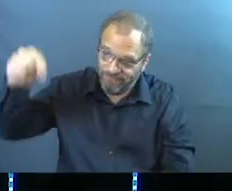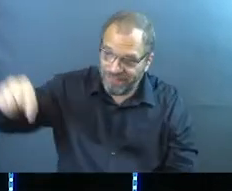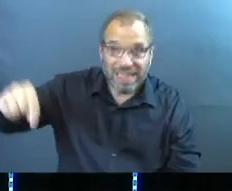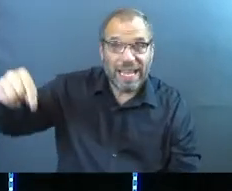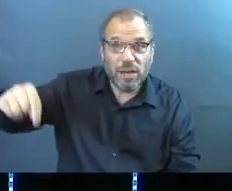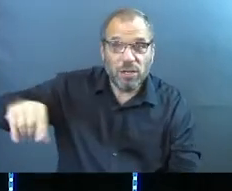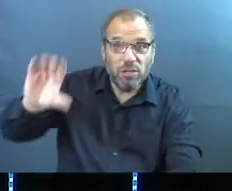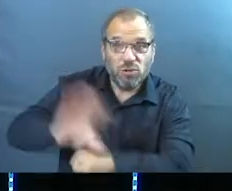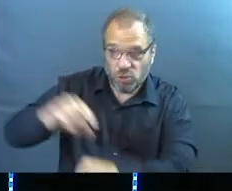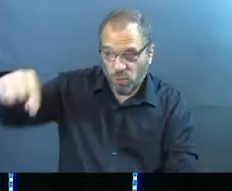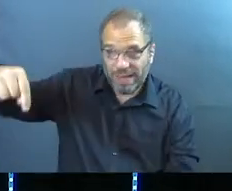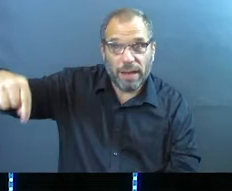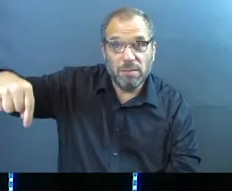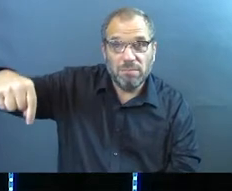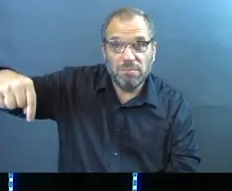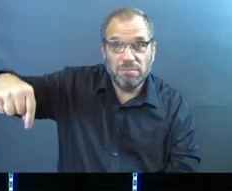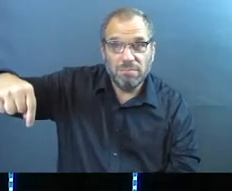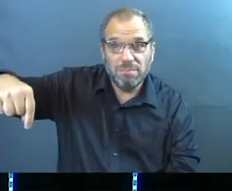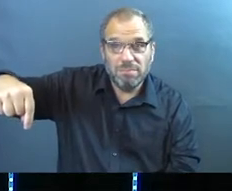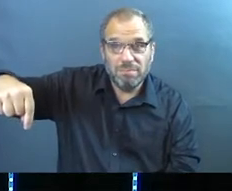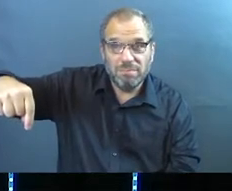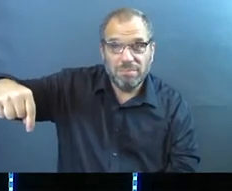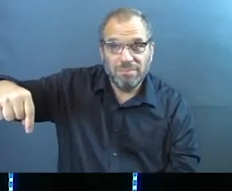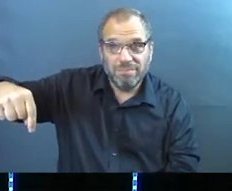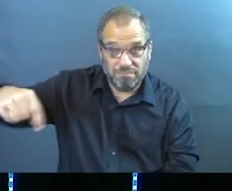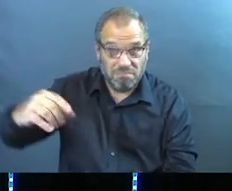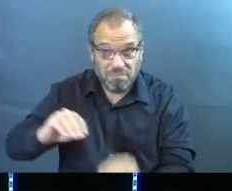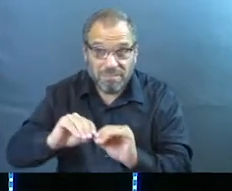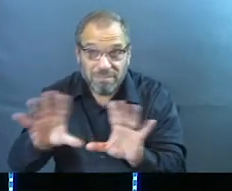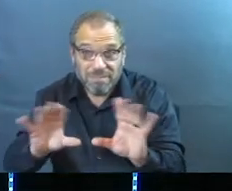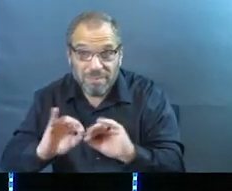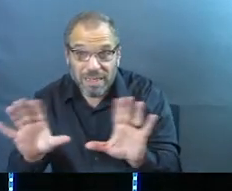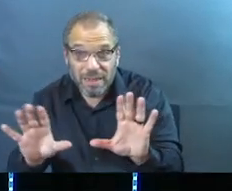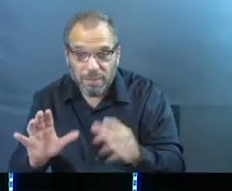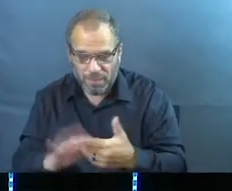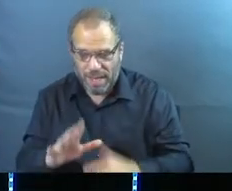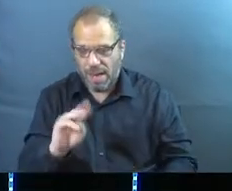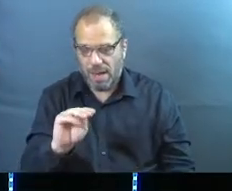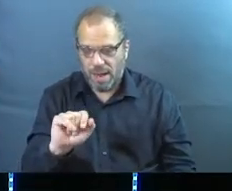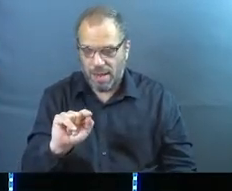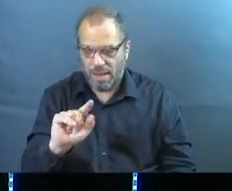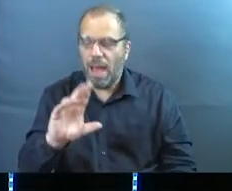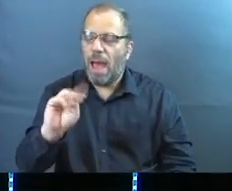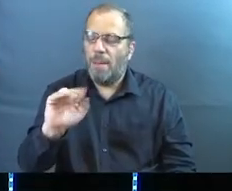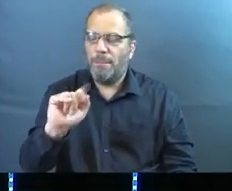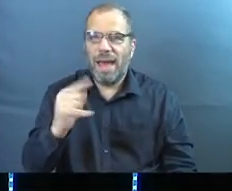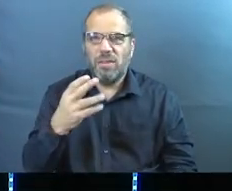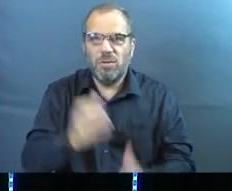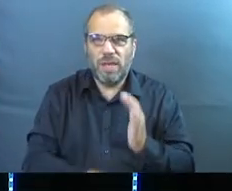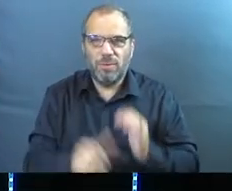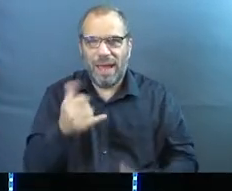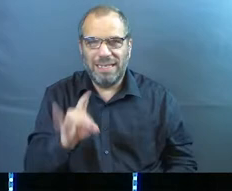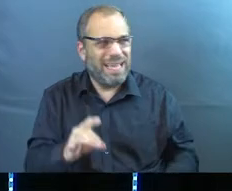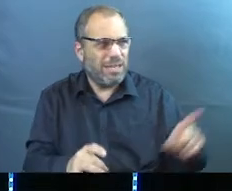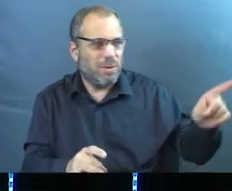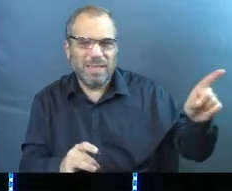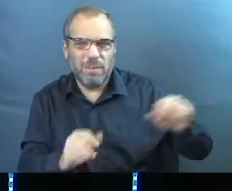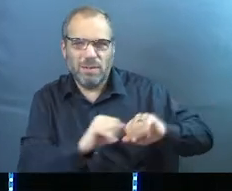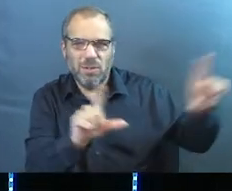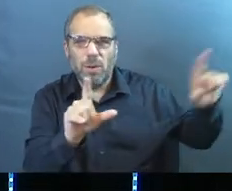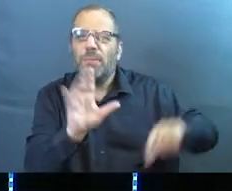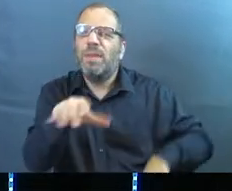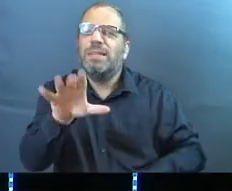Church is happening right then and there. Does it make sense? And then in Matthew chapter 18, and I don't have this one on the screen,